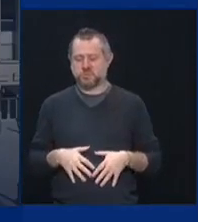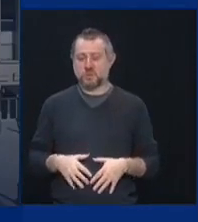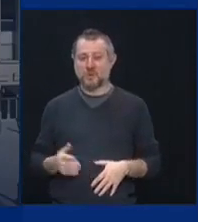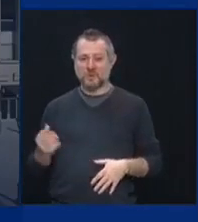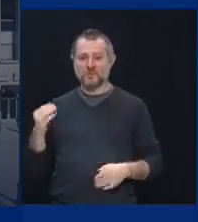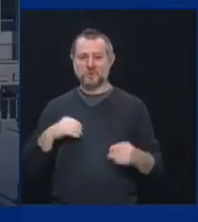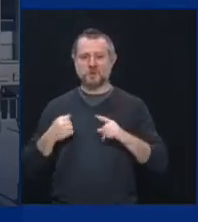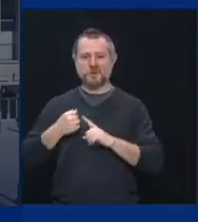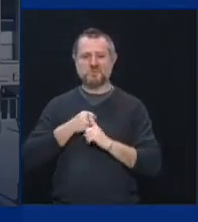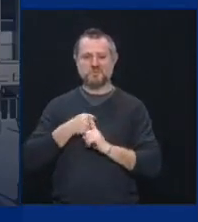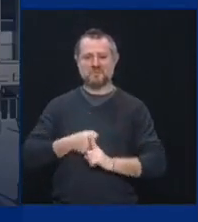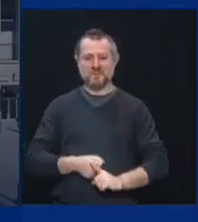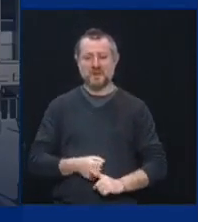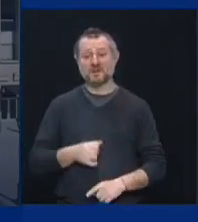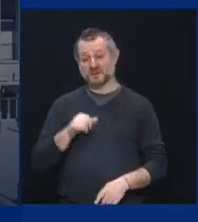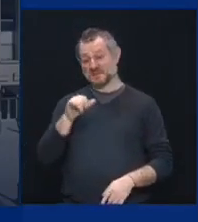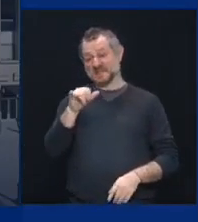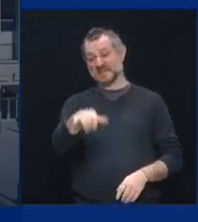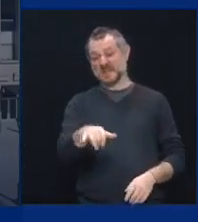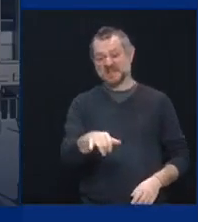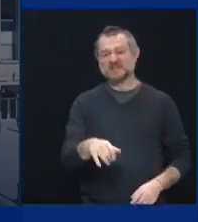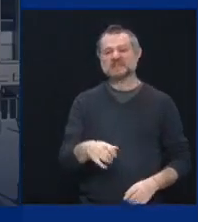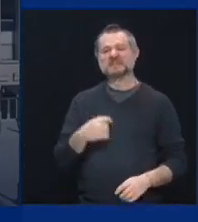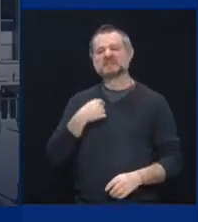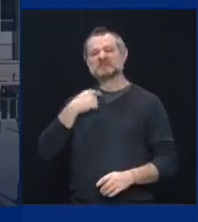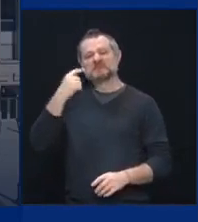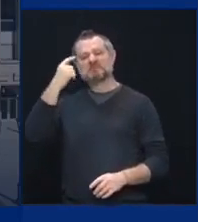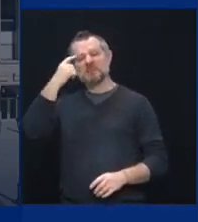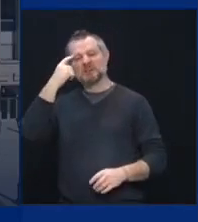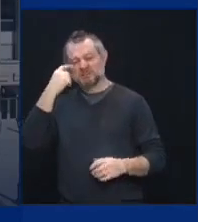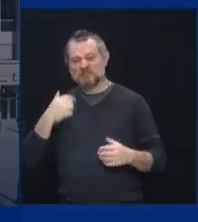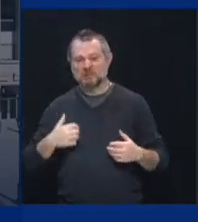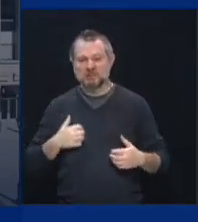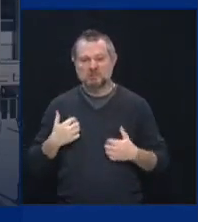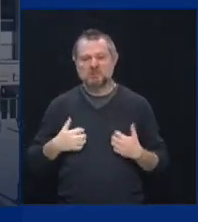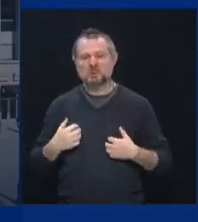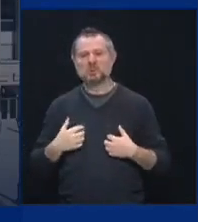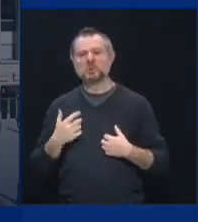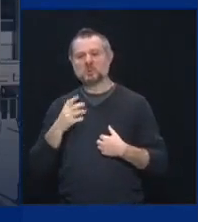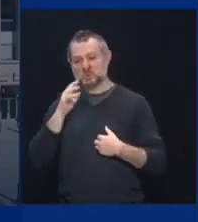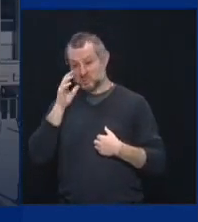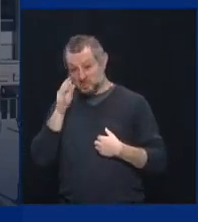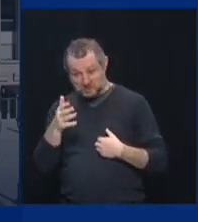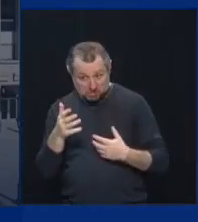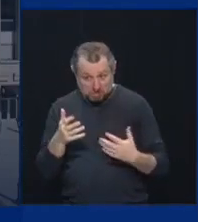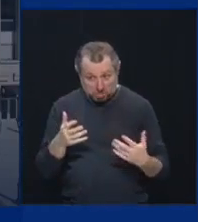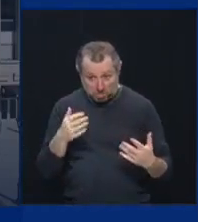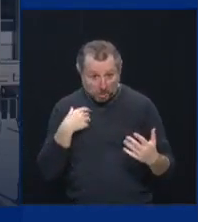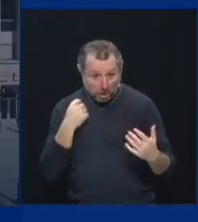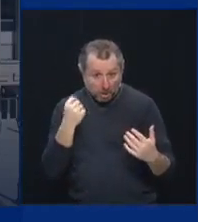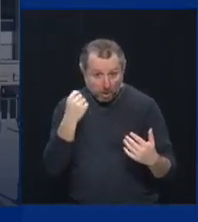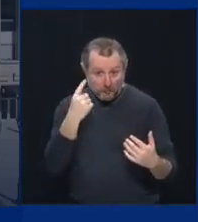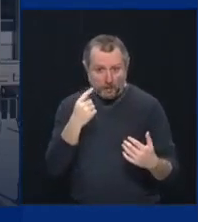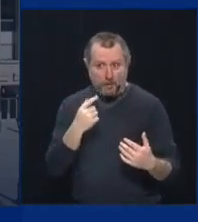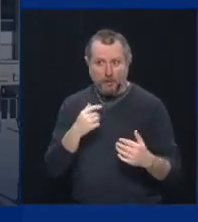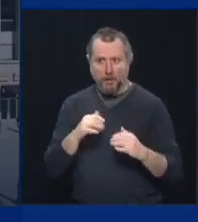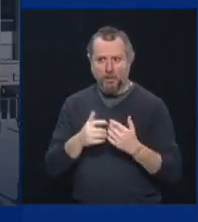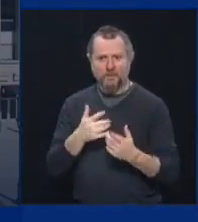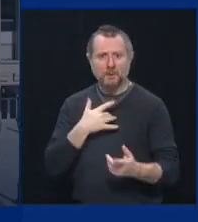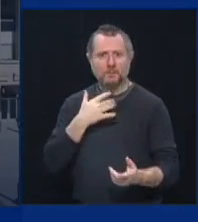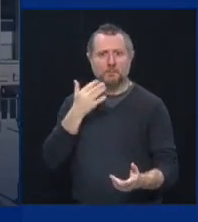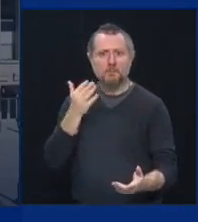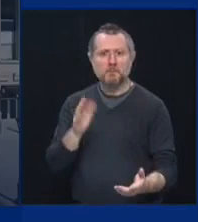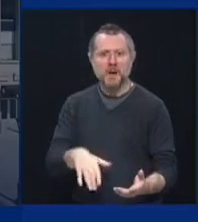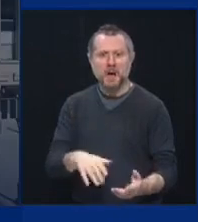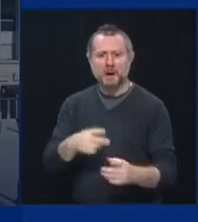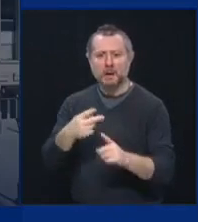we're going to begin to understand this for months. I don't think we're going to begin to understand what it's done to